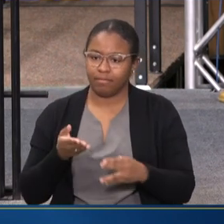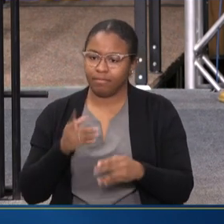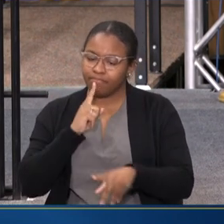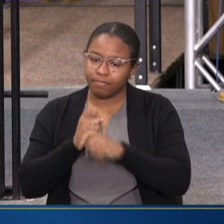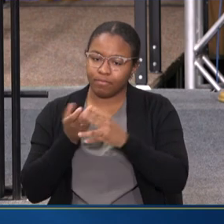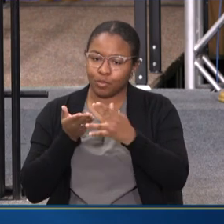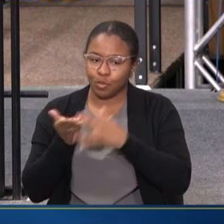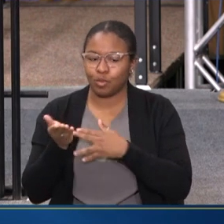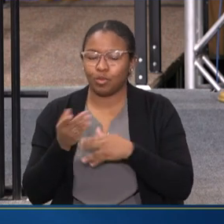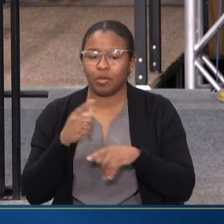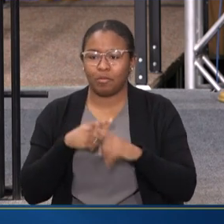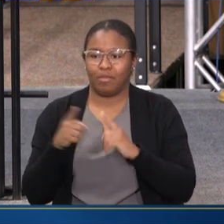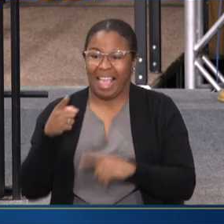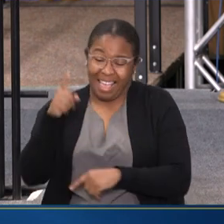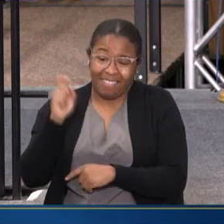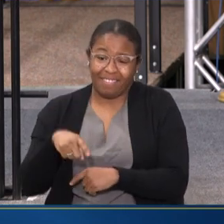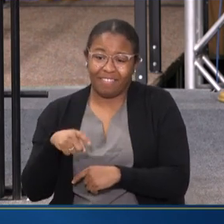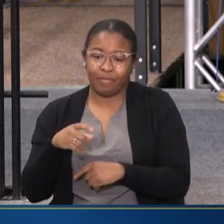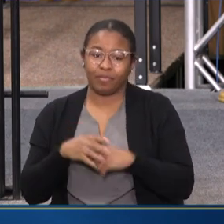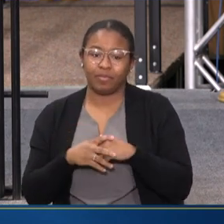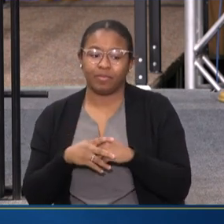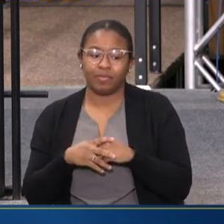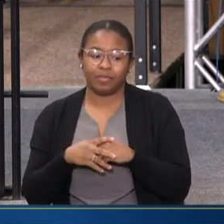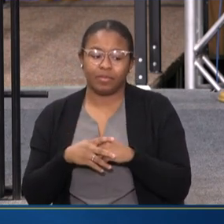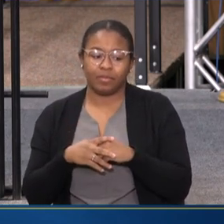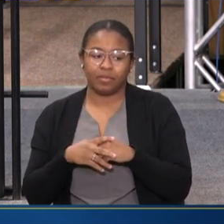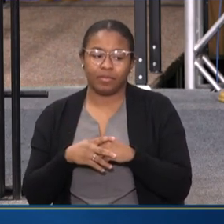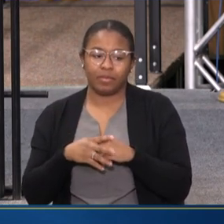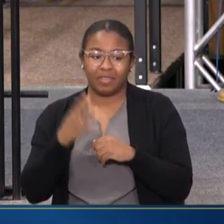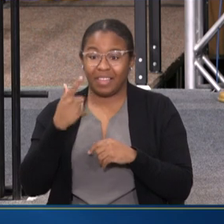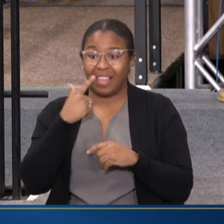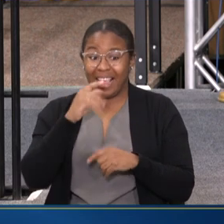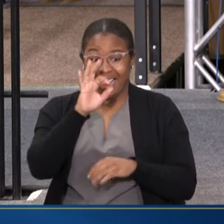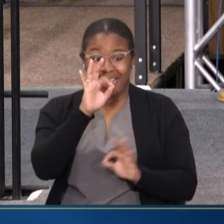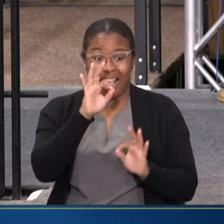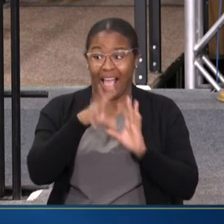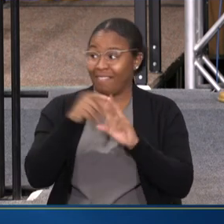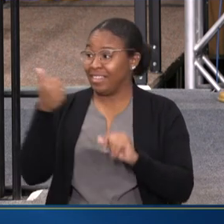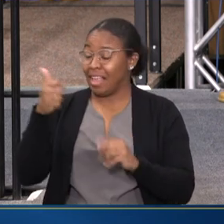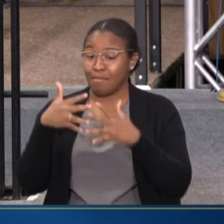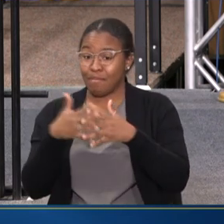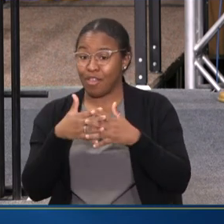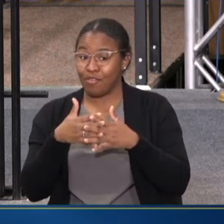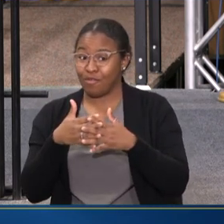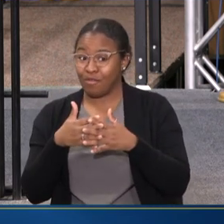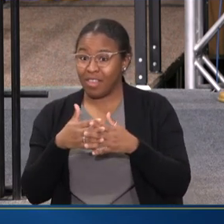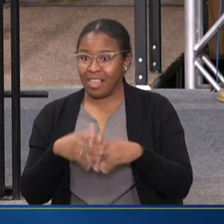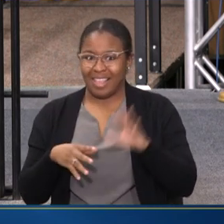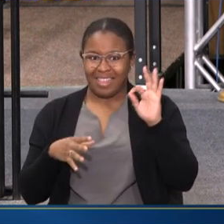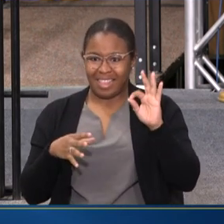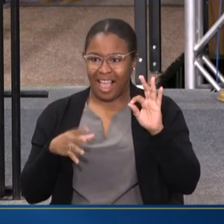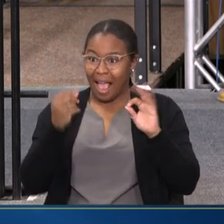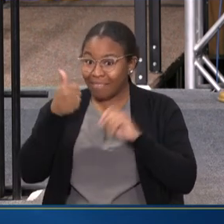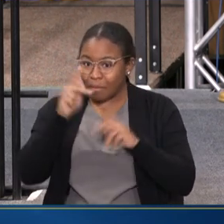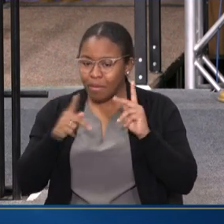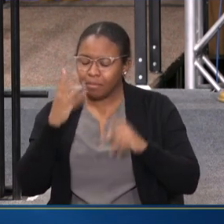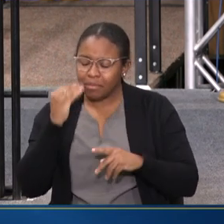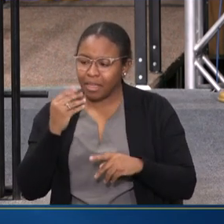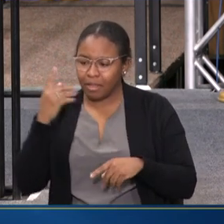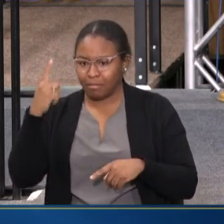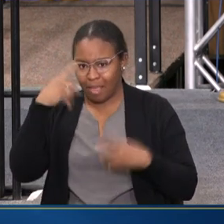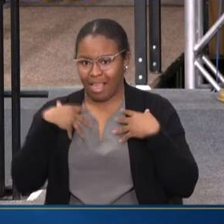BUT HE HAS TO, BECAUSE WHEN NINE OF EVERY TEN AMERICANS IS TELLING YOU THAT AMERICA IS EXPERIENCING A MENTAL HEALTH CRISIS,